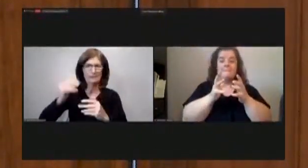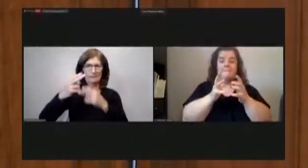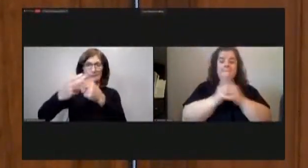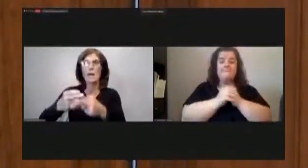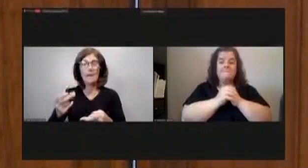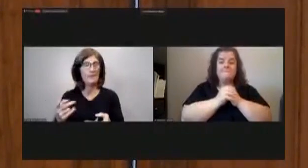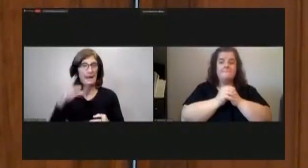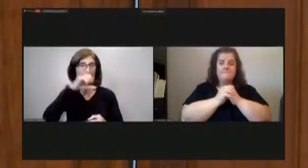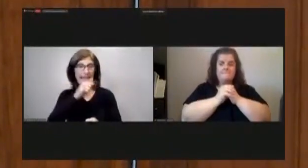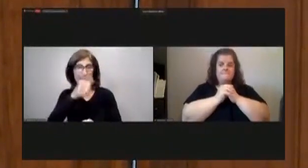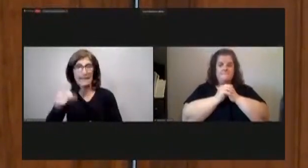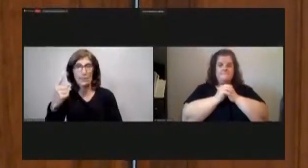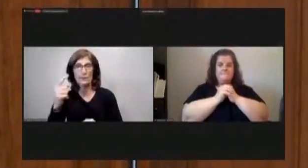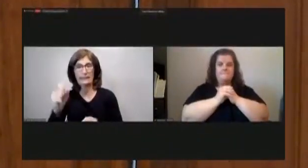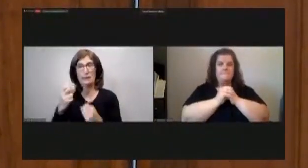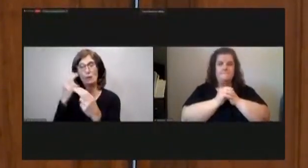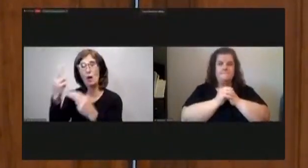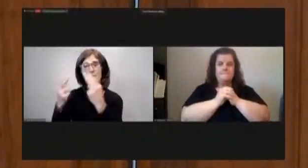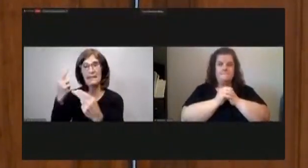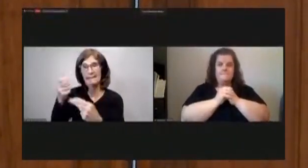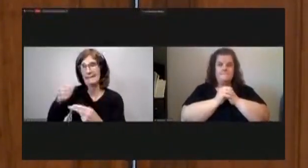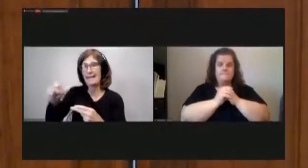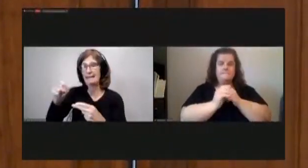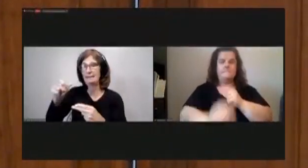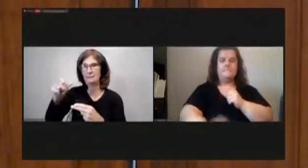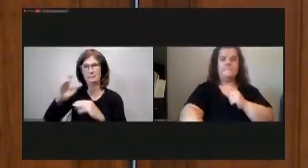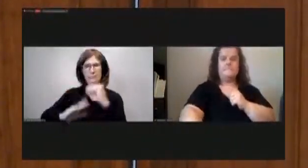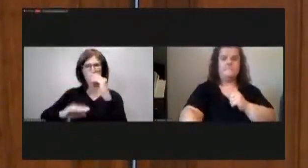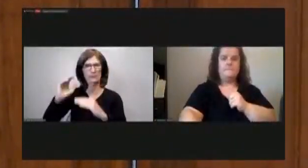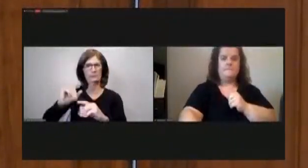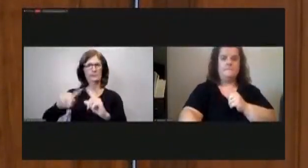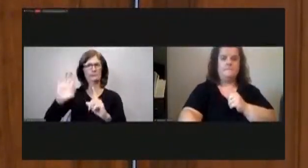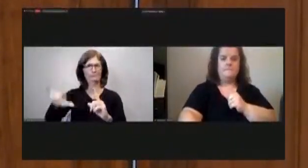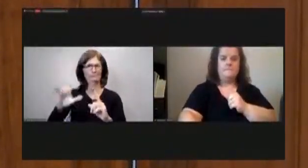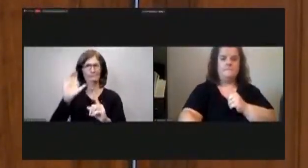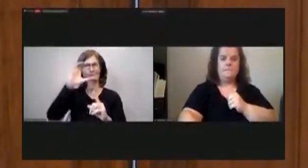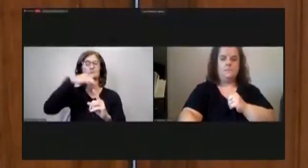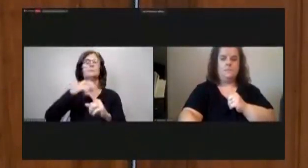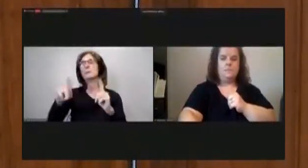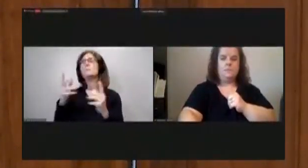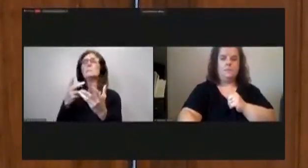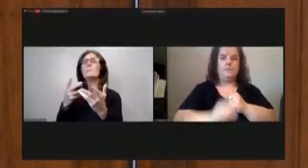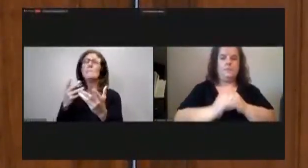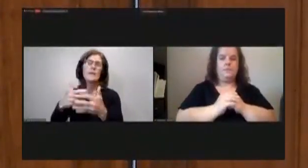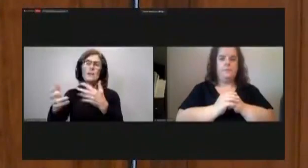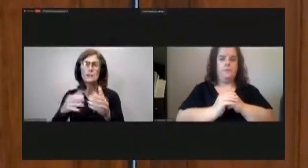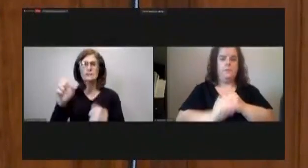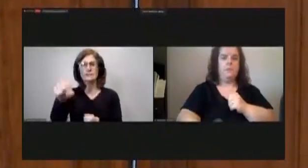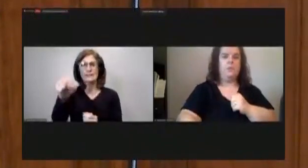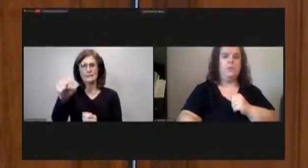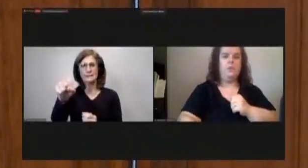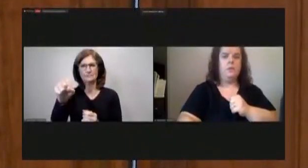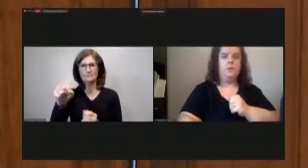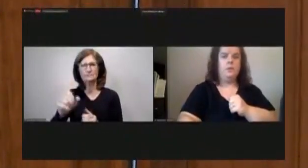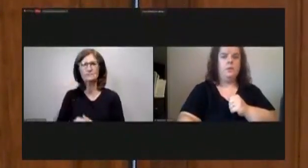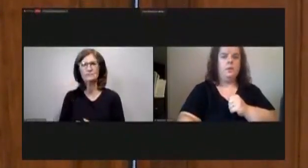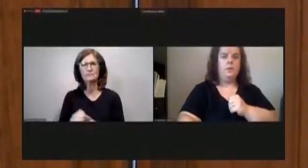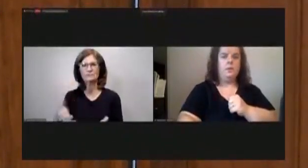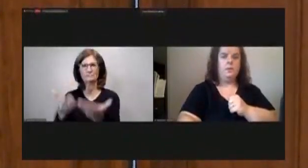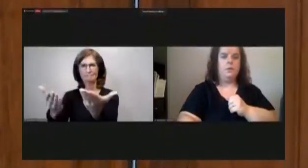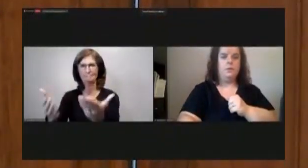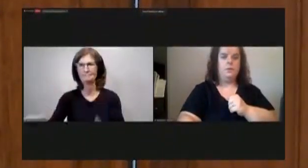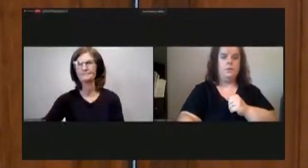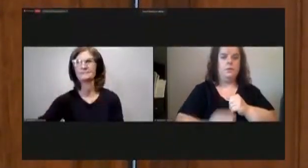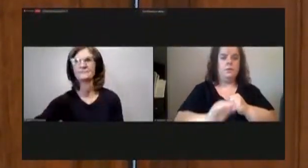able to nominate any structure which is kind of absurd to me but but anyway yeah um director hornstein i didn't know if you had answers